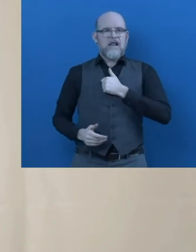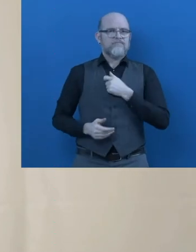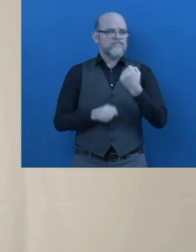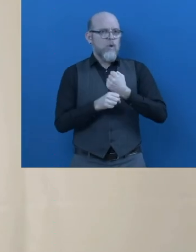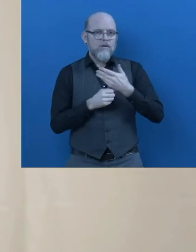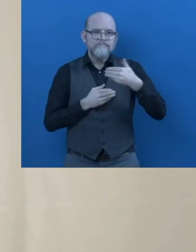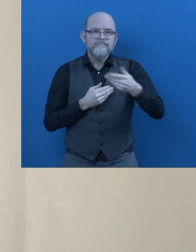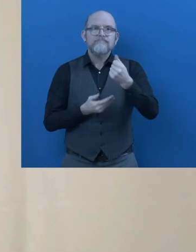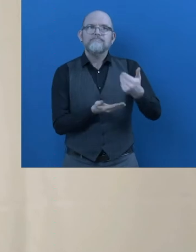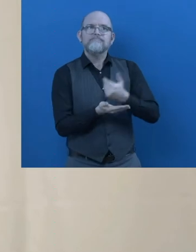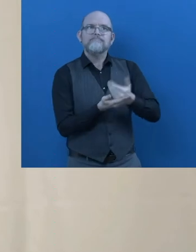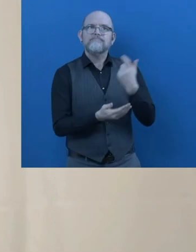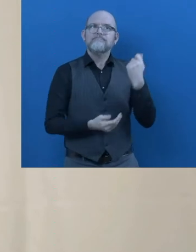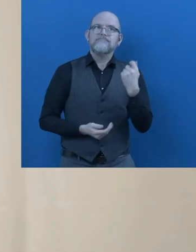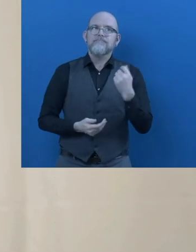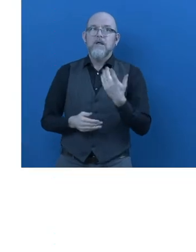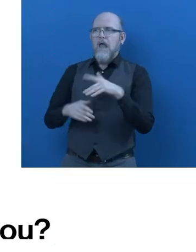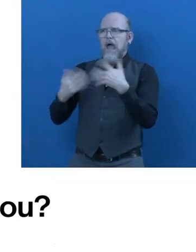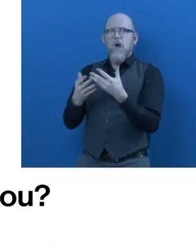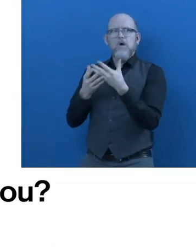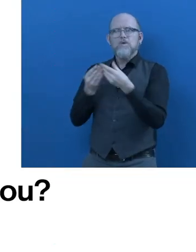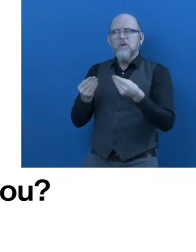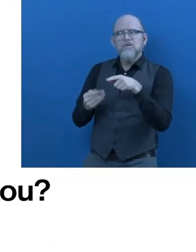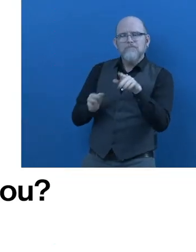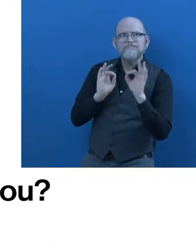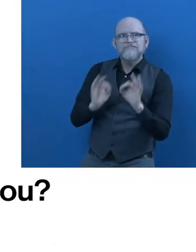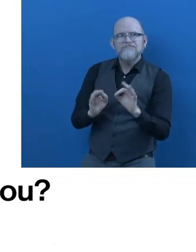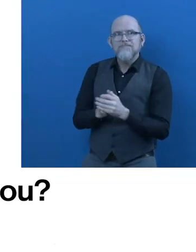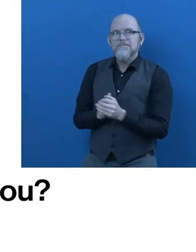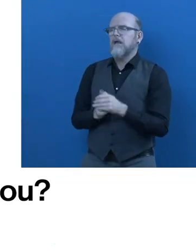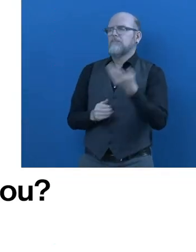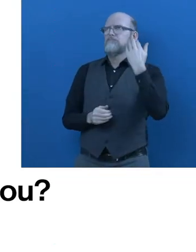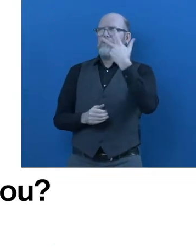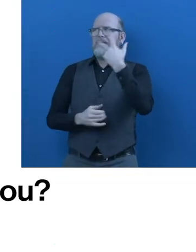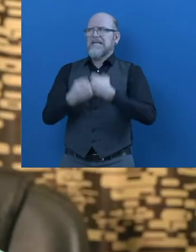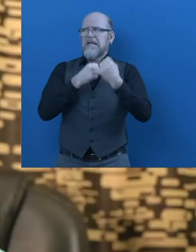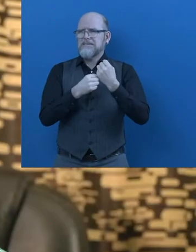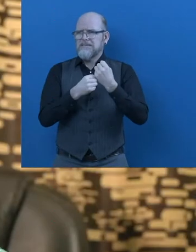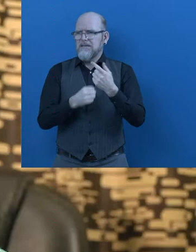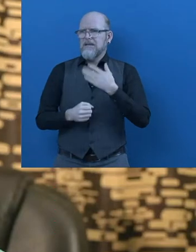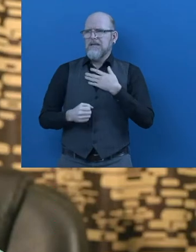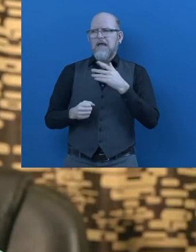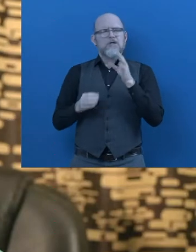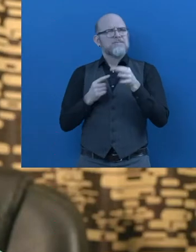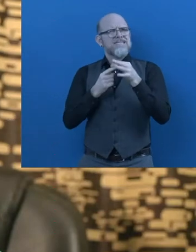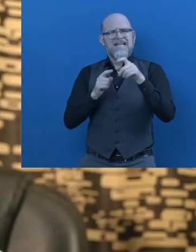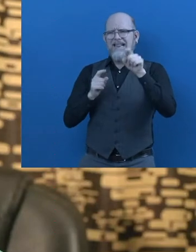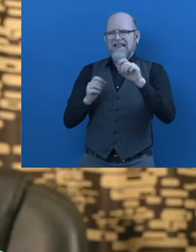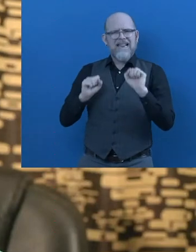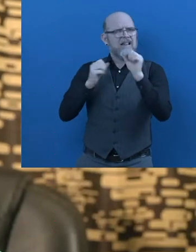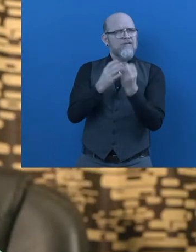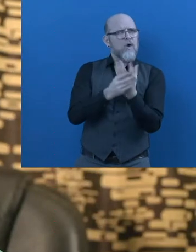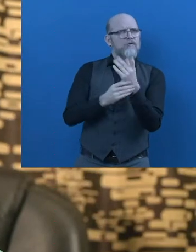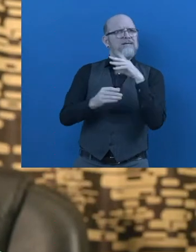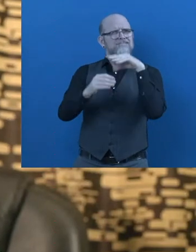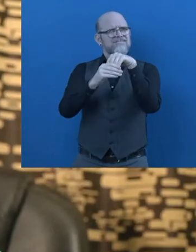into earning a living, a decent living. How did this solution help you? For the last three years we've